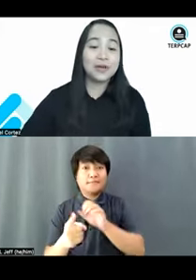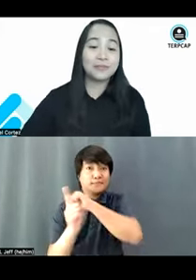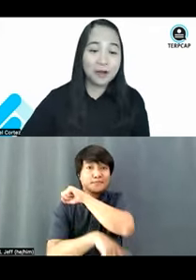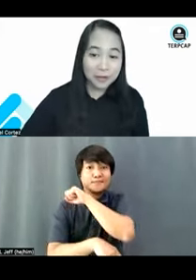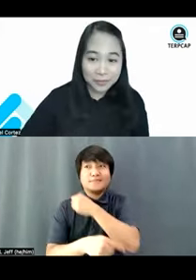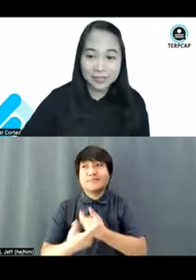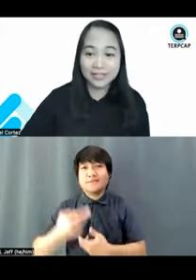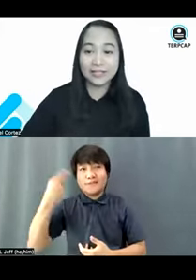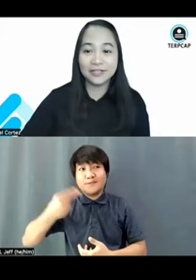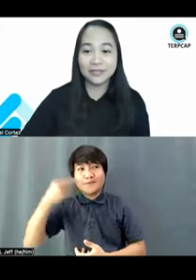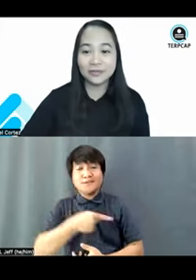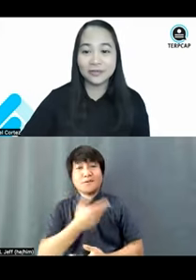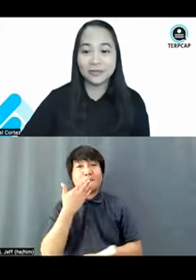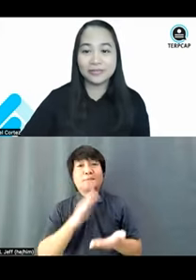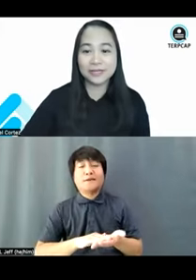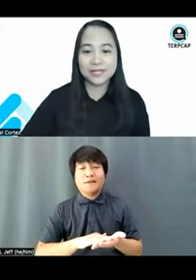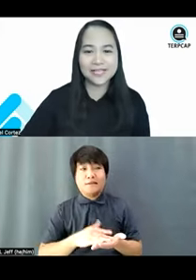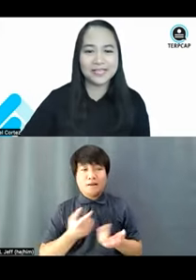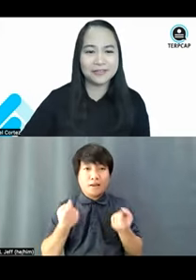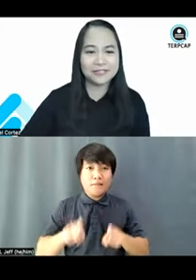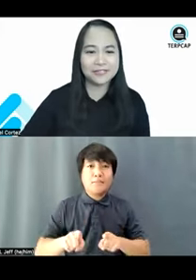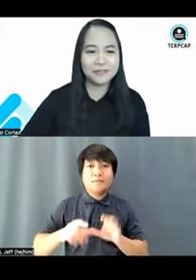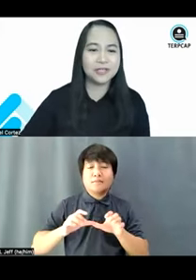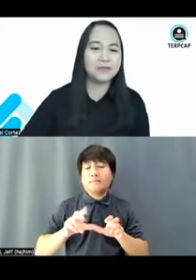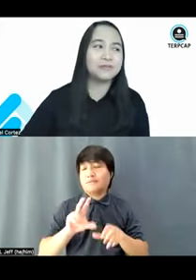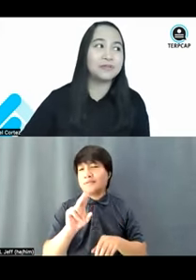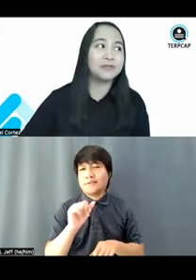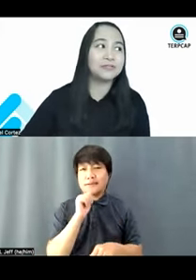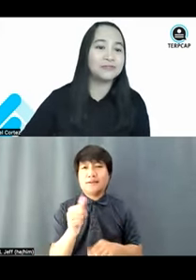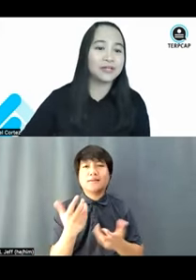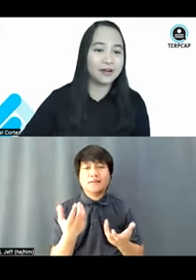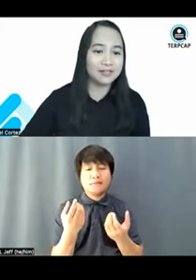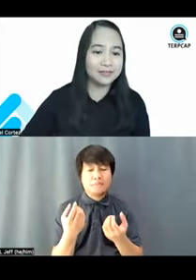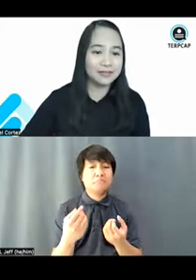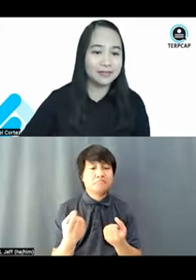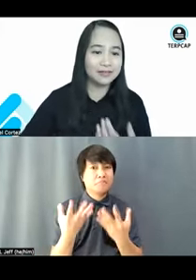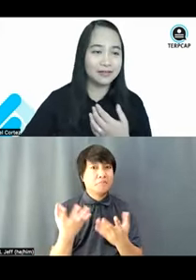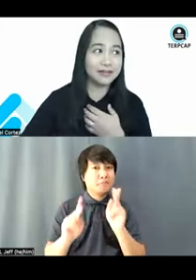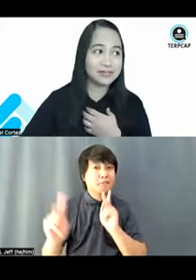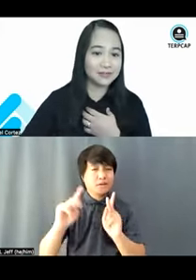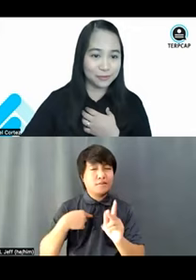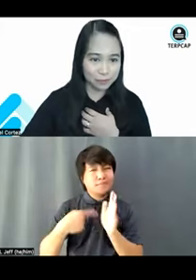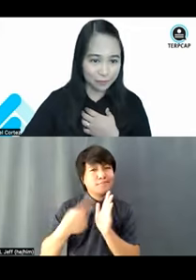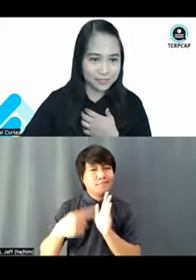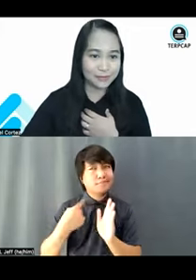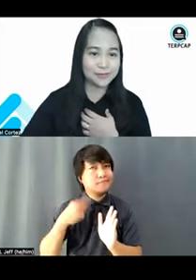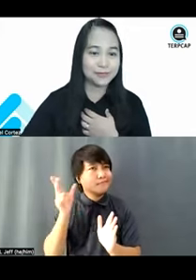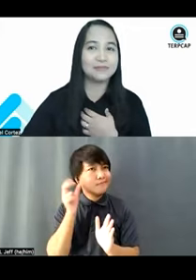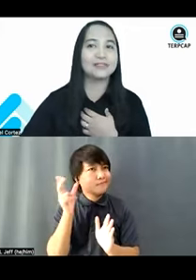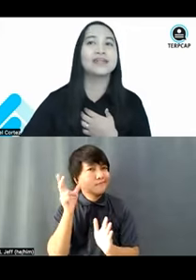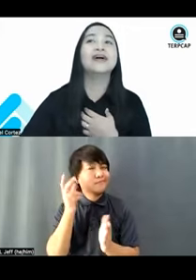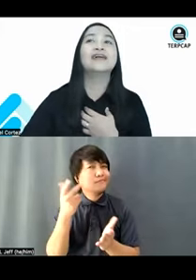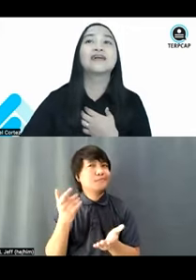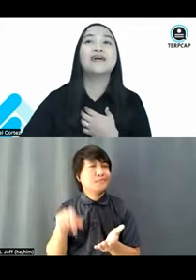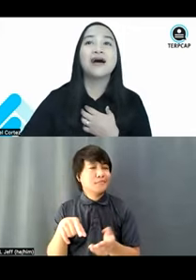So, probably, you know, sometimes I hear this usually when people regard us, those with psychosocial